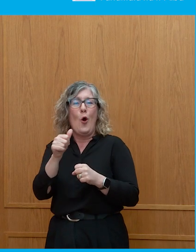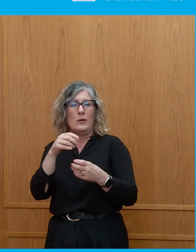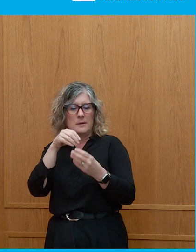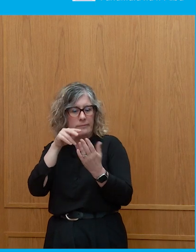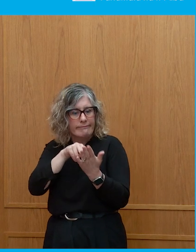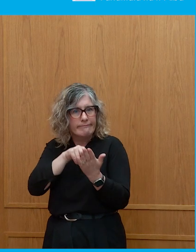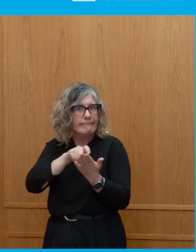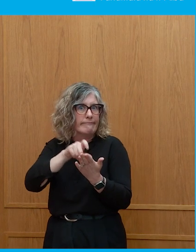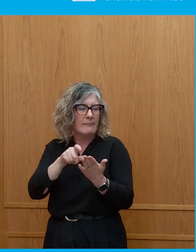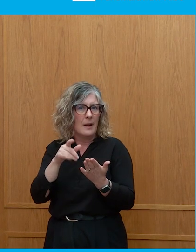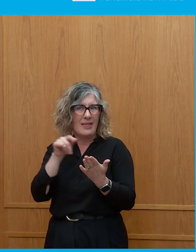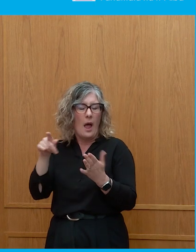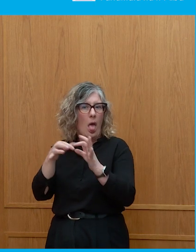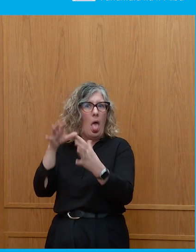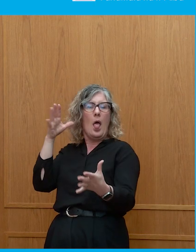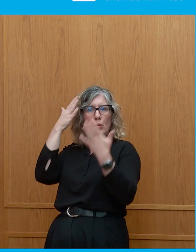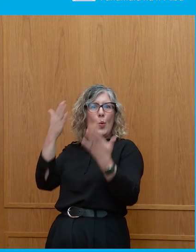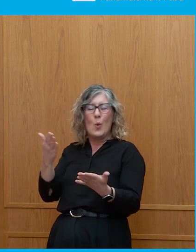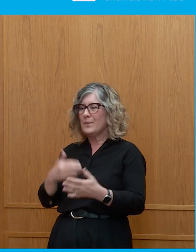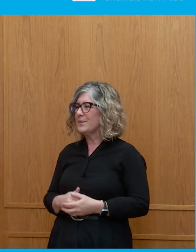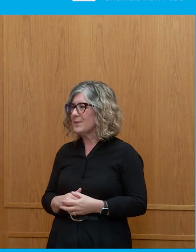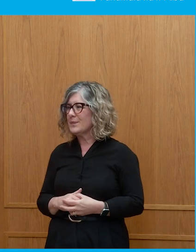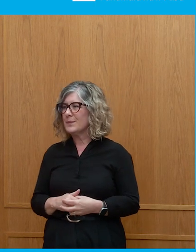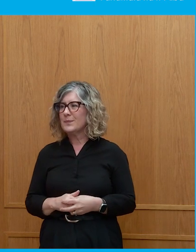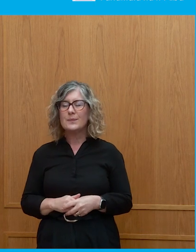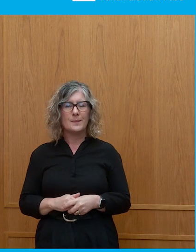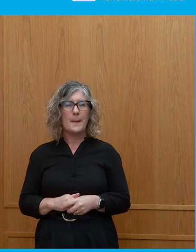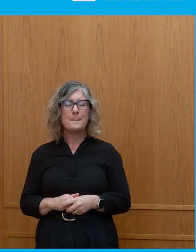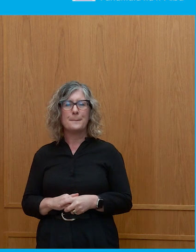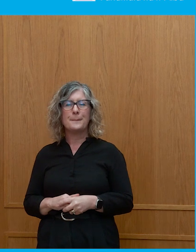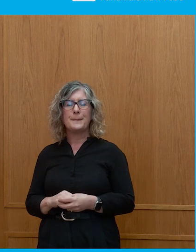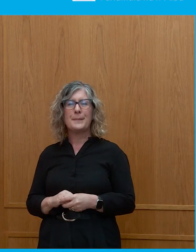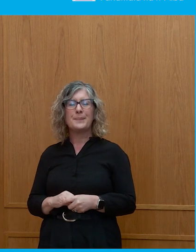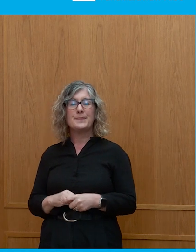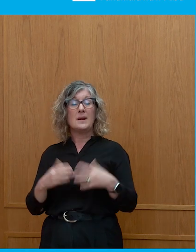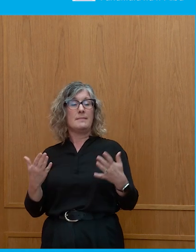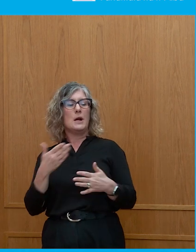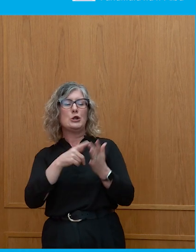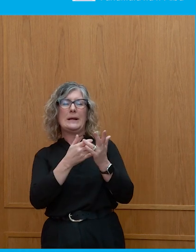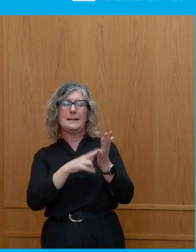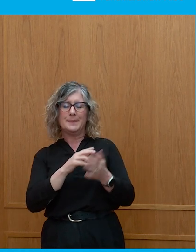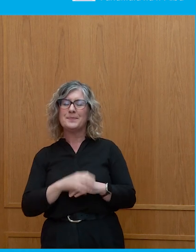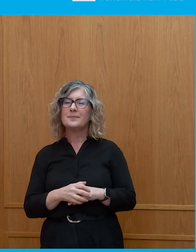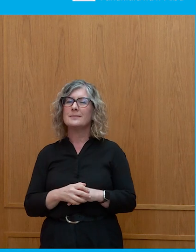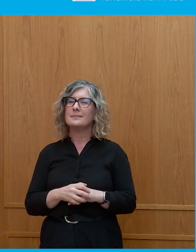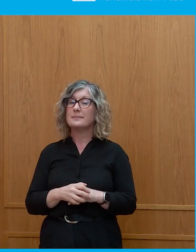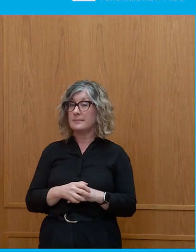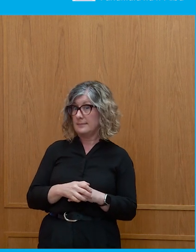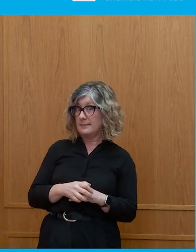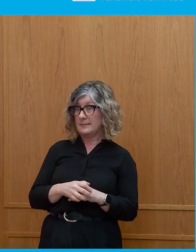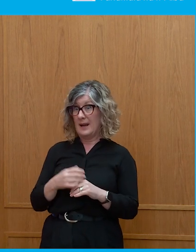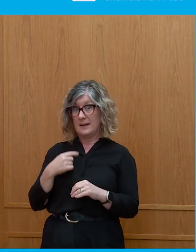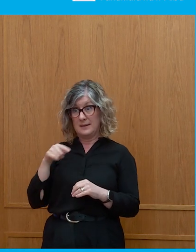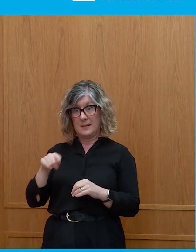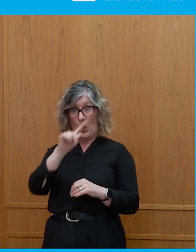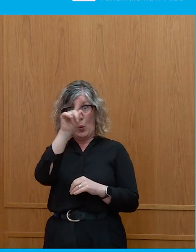And Jason? I am also getting old. Oh, no. Yeah, I don't think this is an if question.